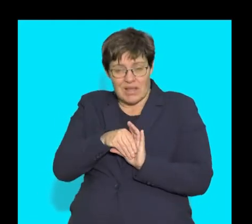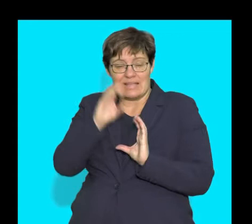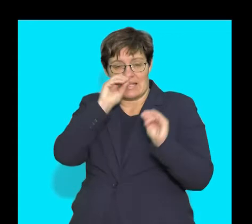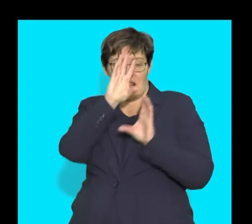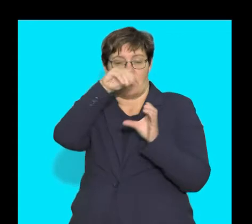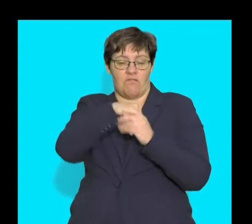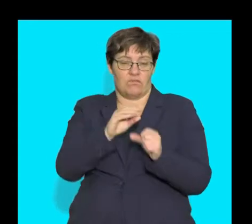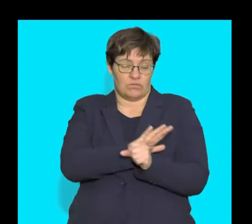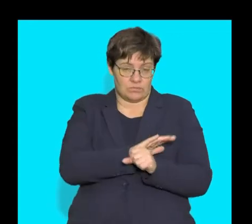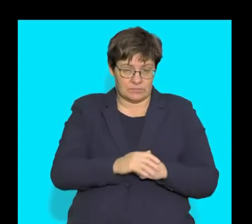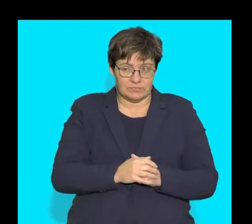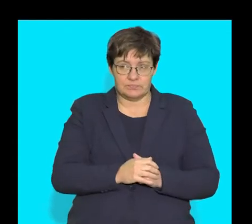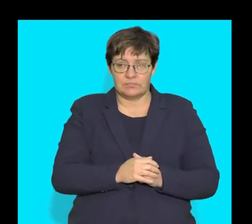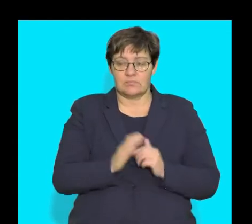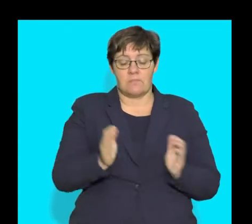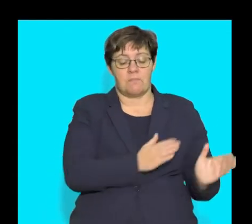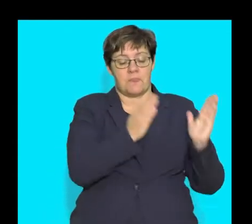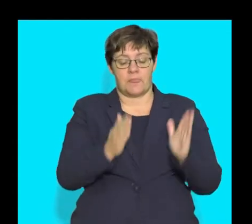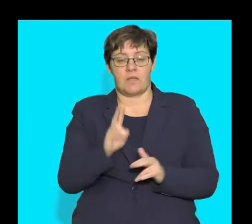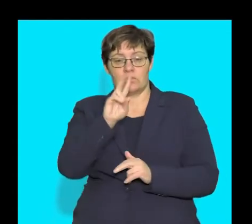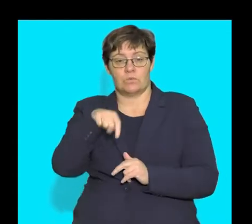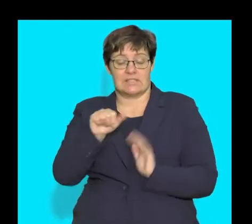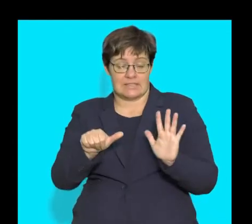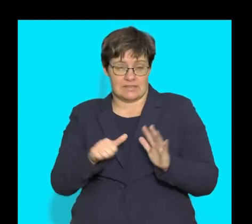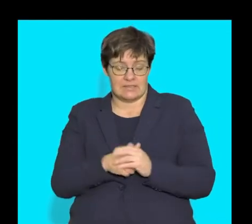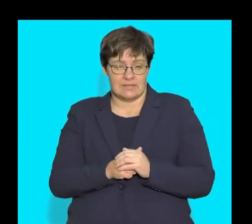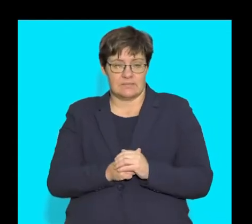cell. Okay. Let's move on to 2.6.